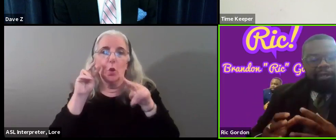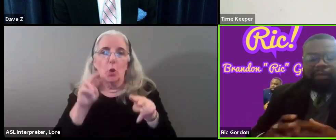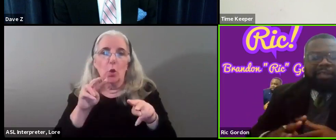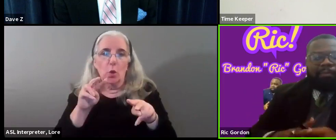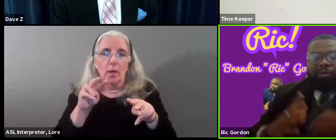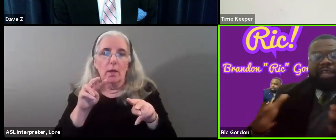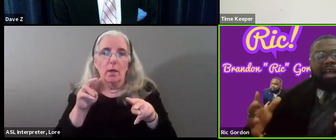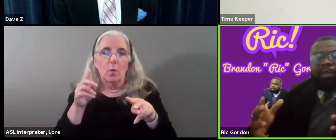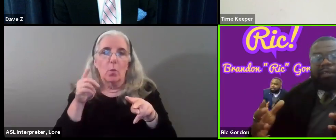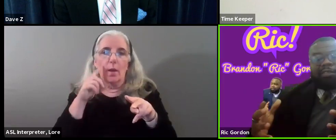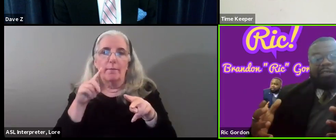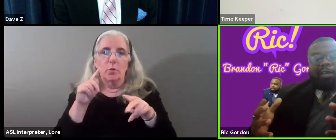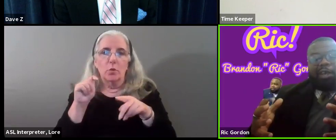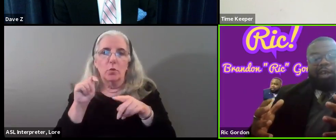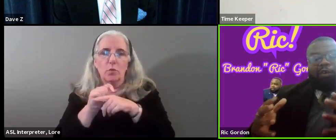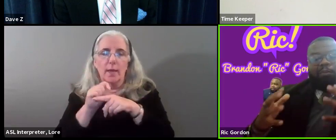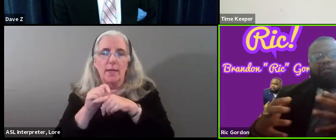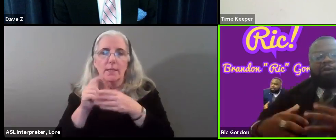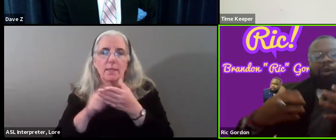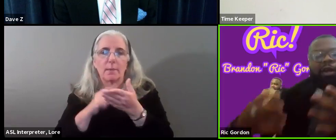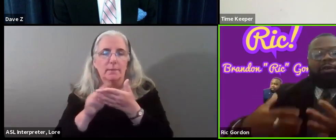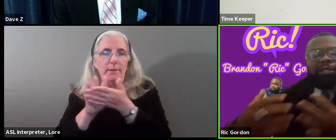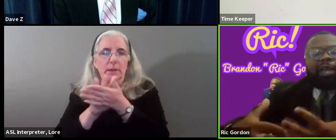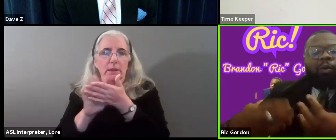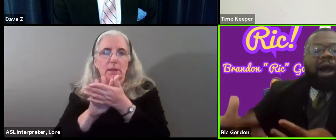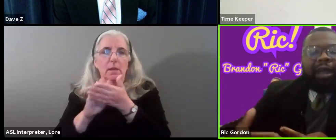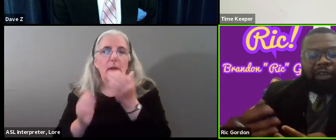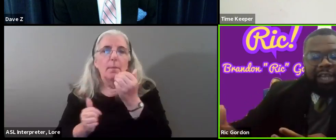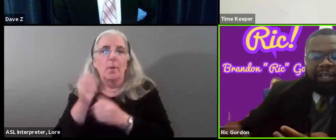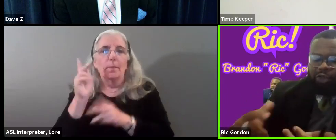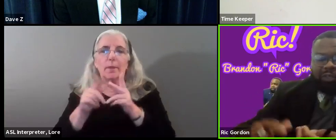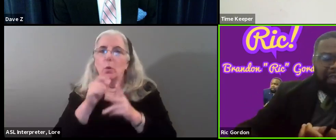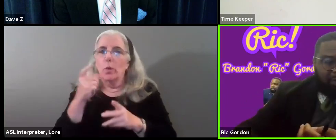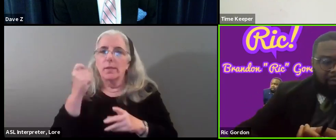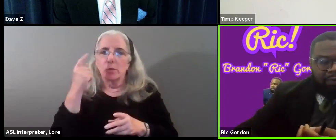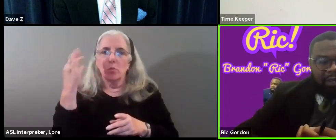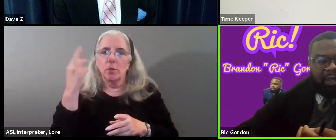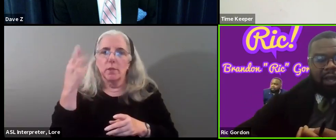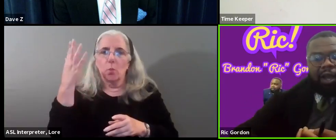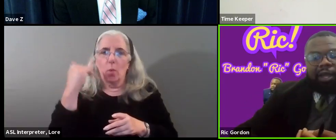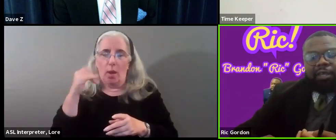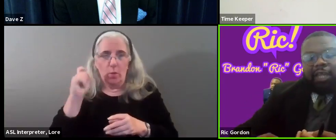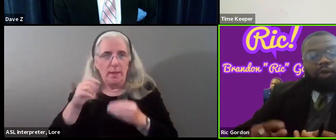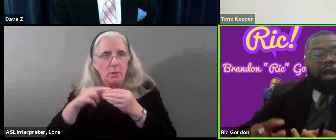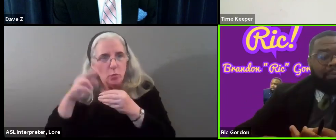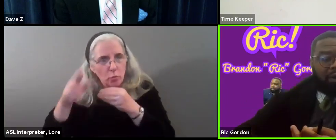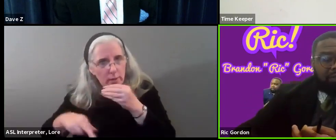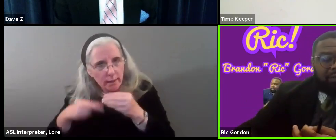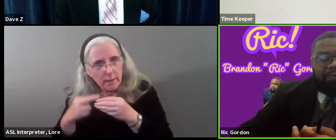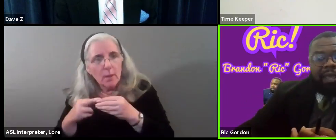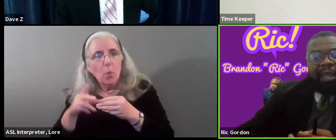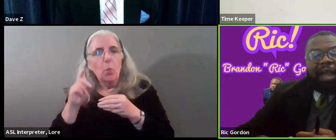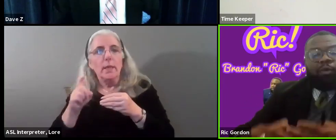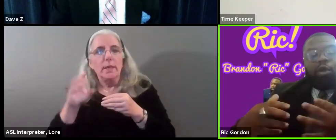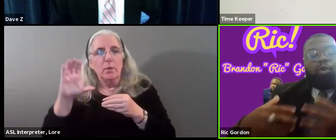train. Because sometimes, most time, it's, you know, most folks don't understand why the need to recycle, the need to compost. And I would want to